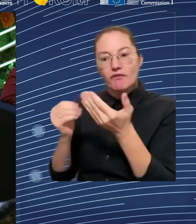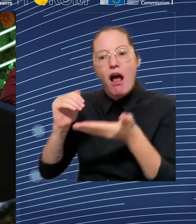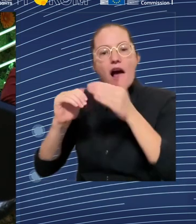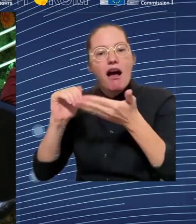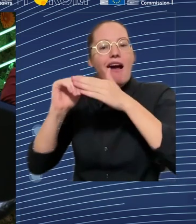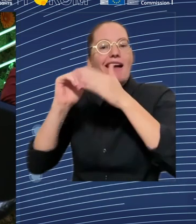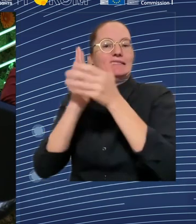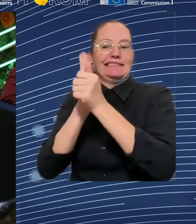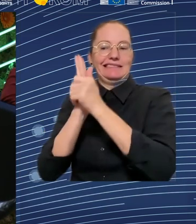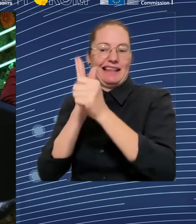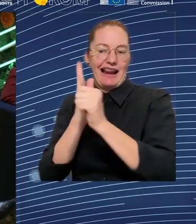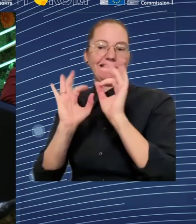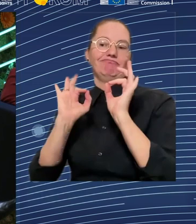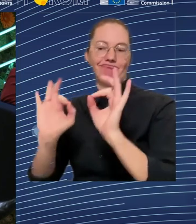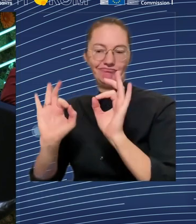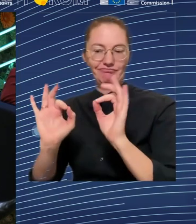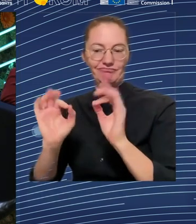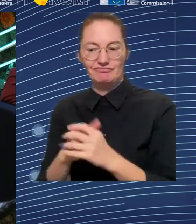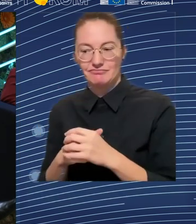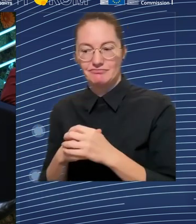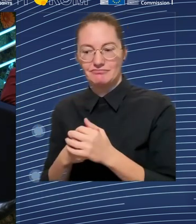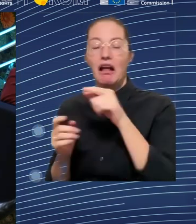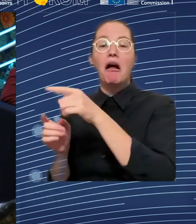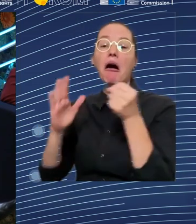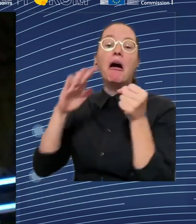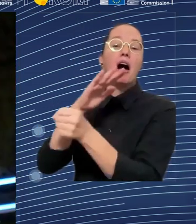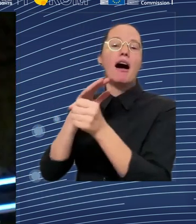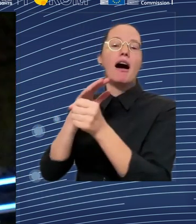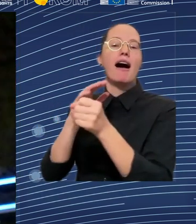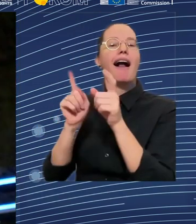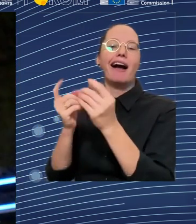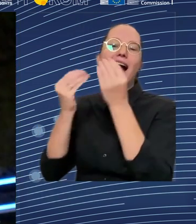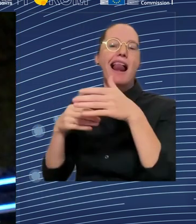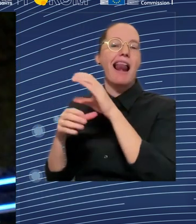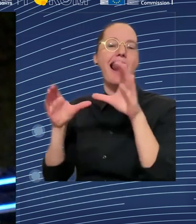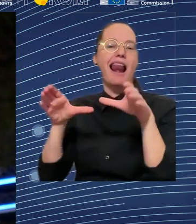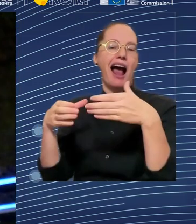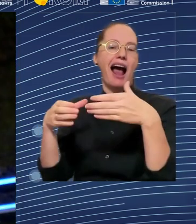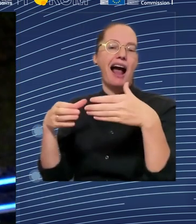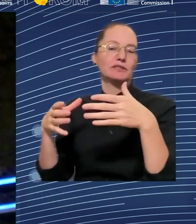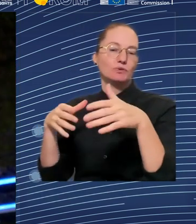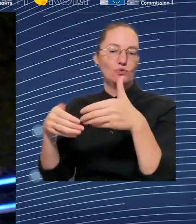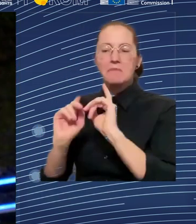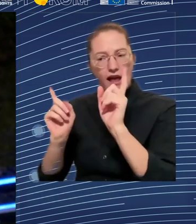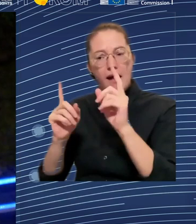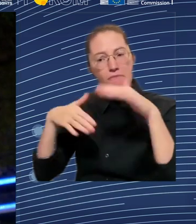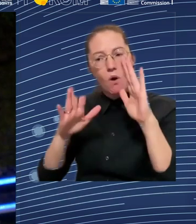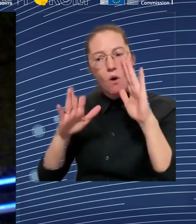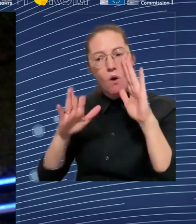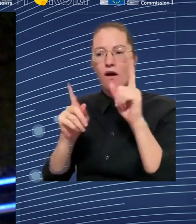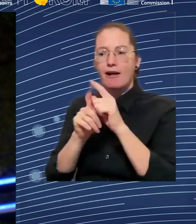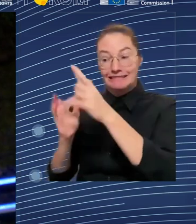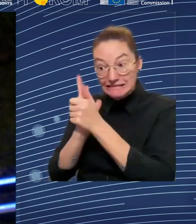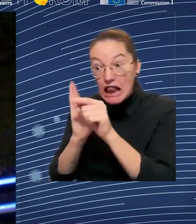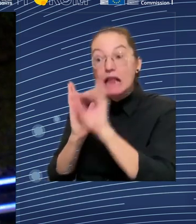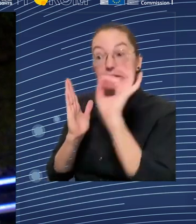Again, very important to give adults access to sort of career guidance. So it's not just, again, about the training they take